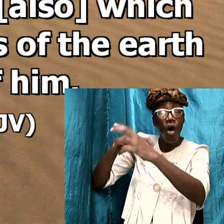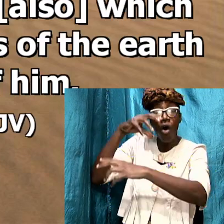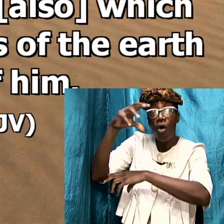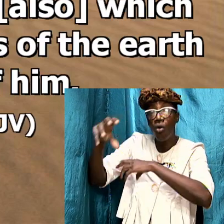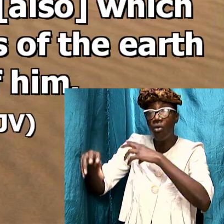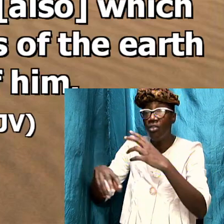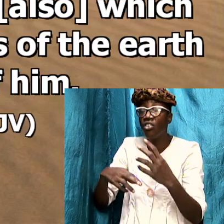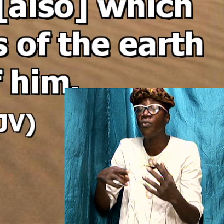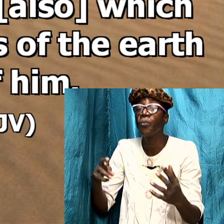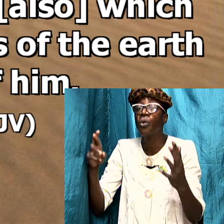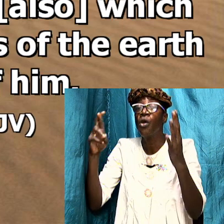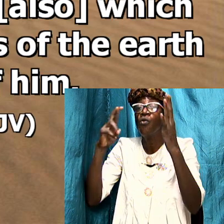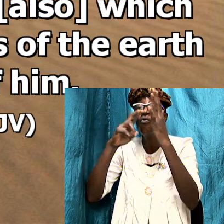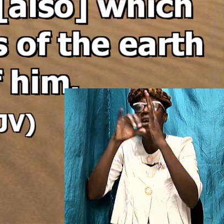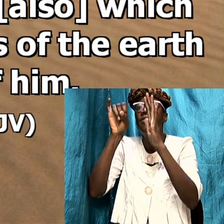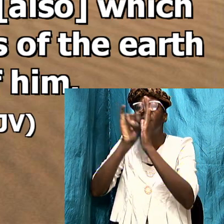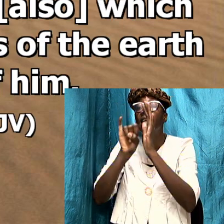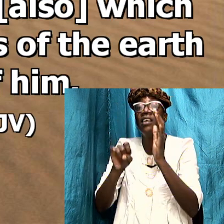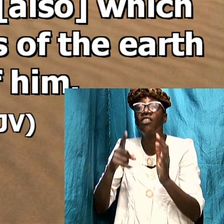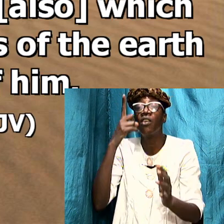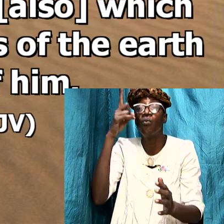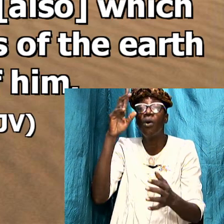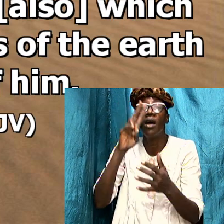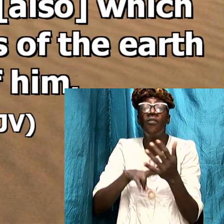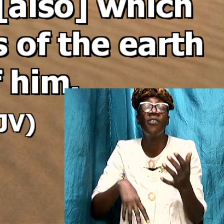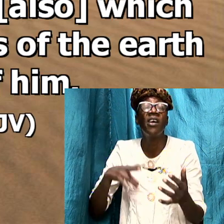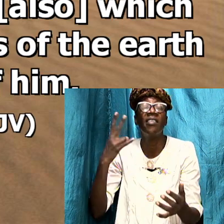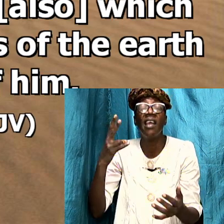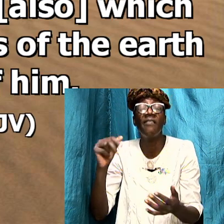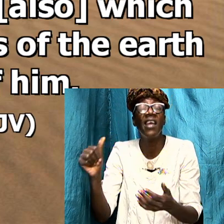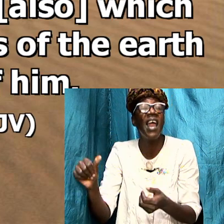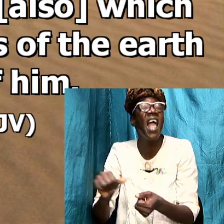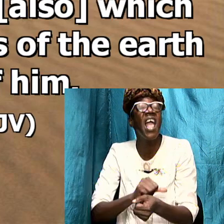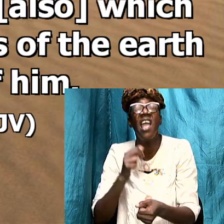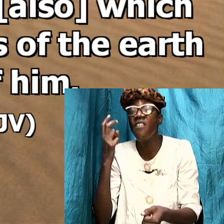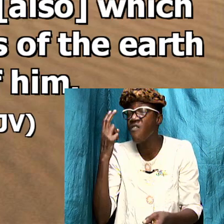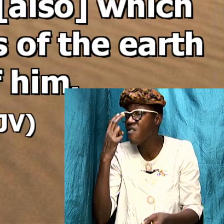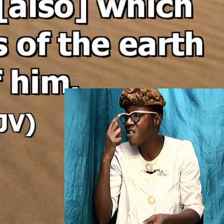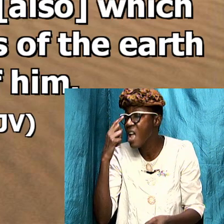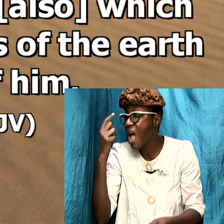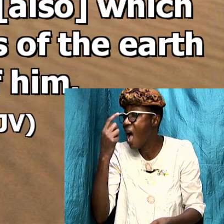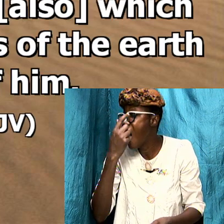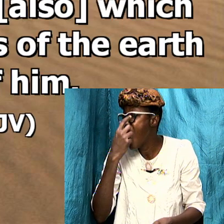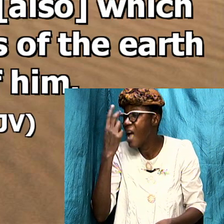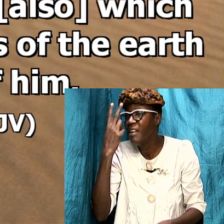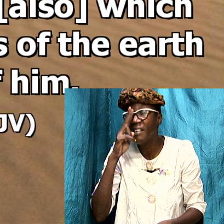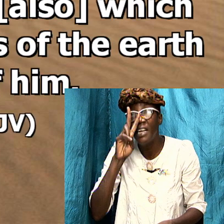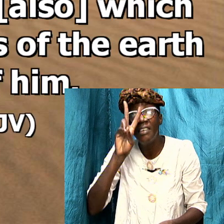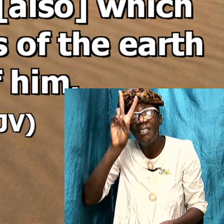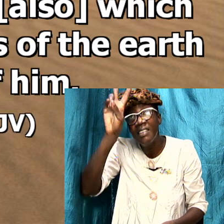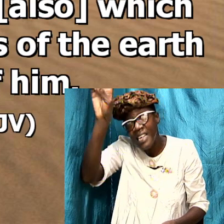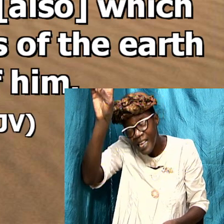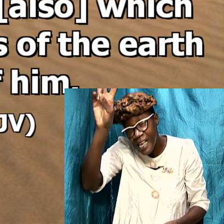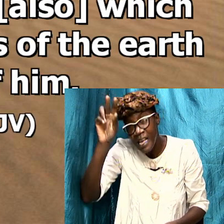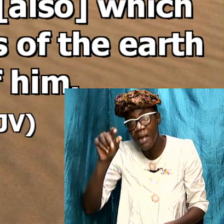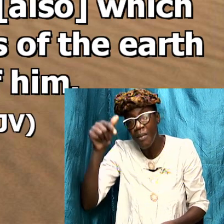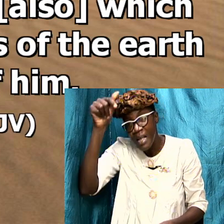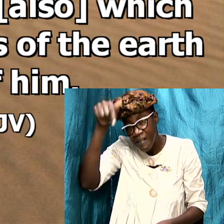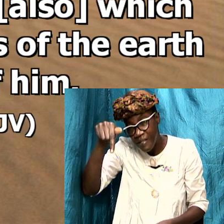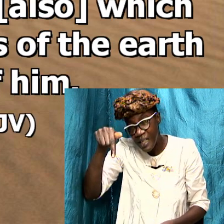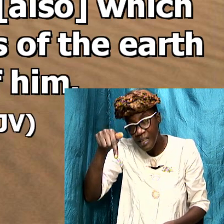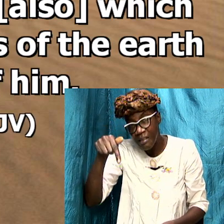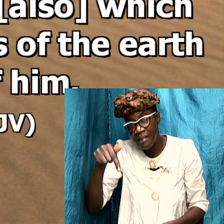1 and verse 7 every eye shall see him and this is